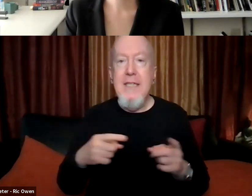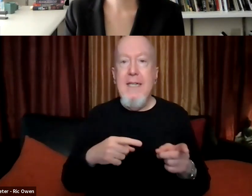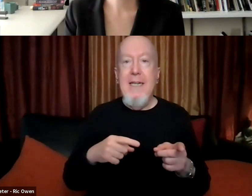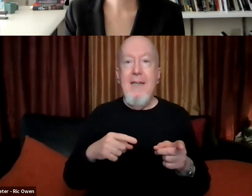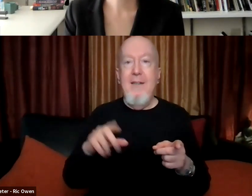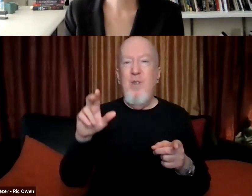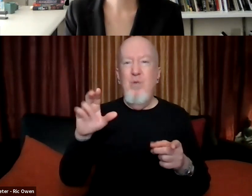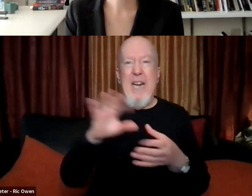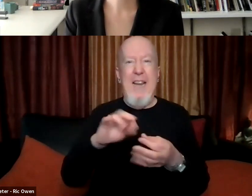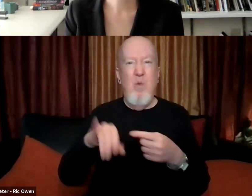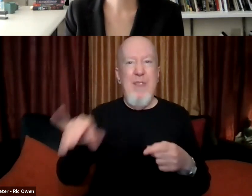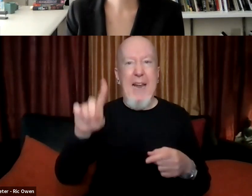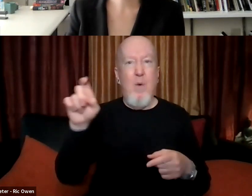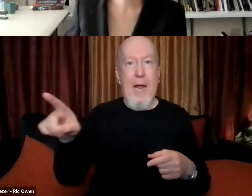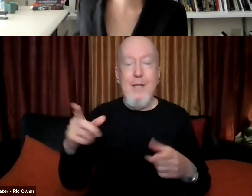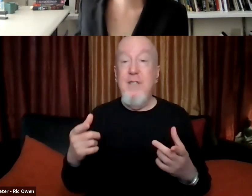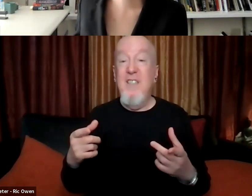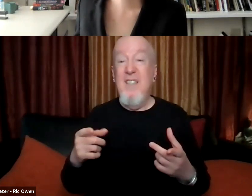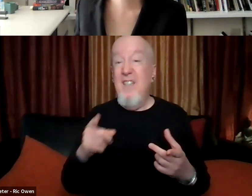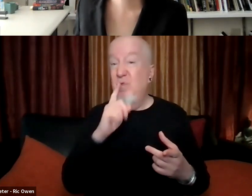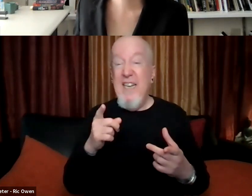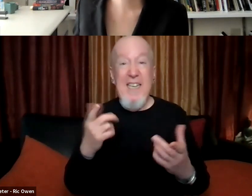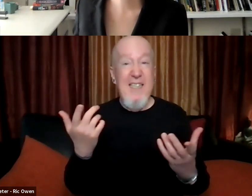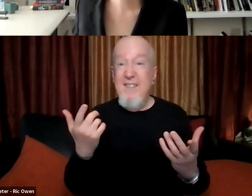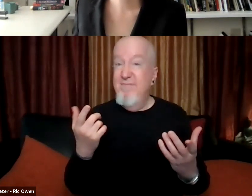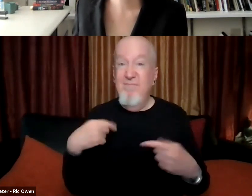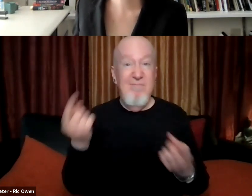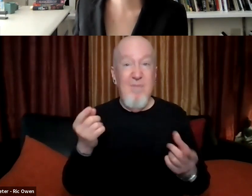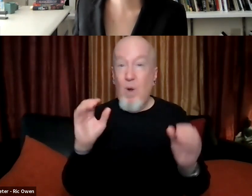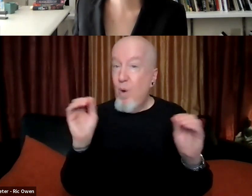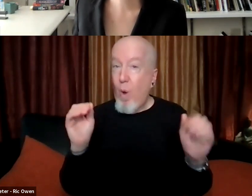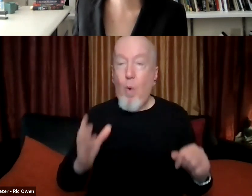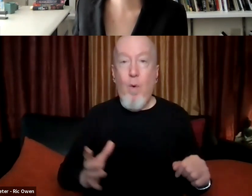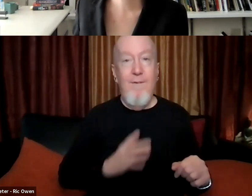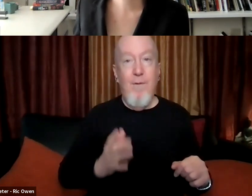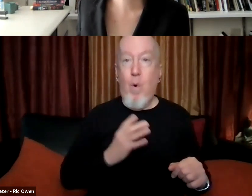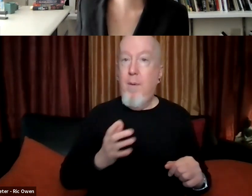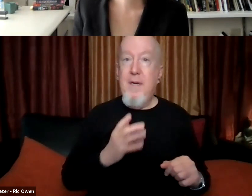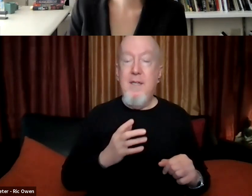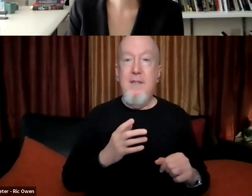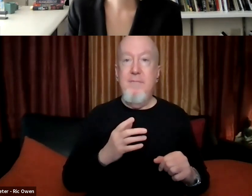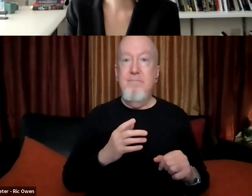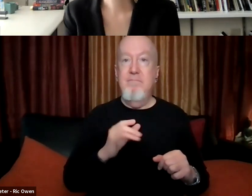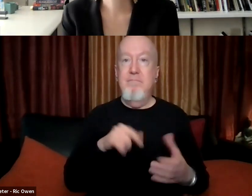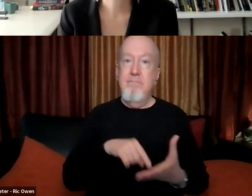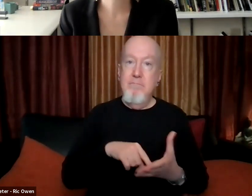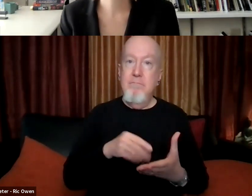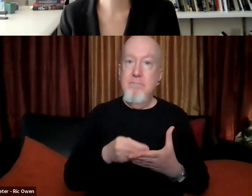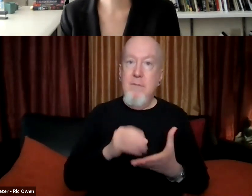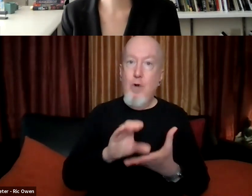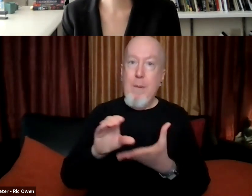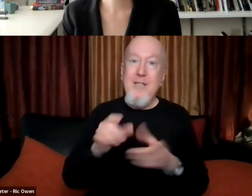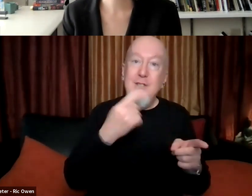um, there, there is no, there, there have been no, like formal reparations, um, uh, for Native